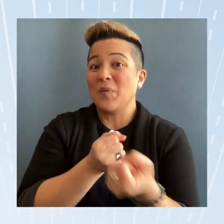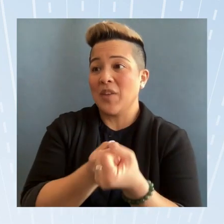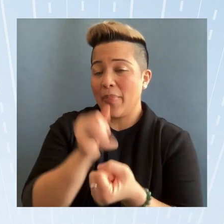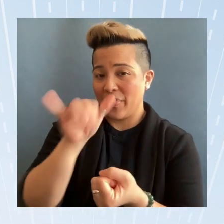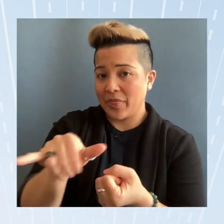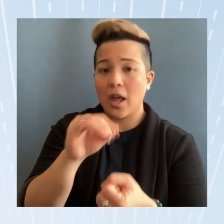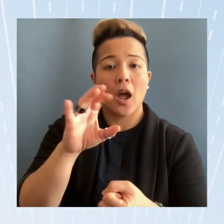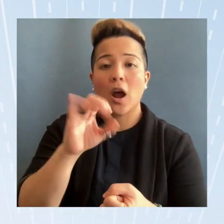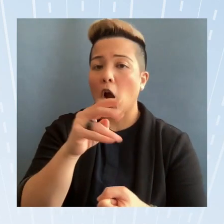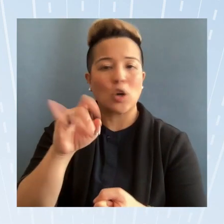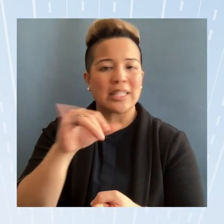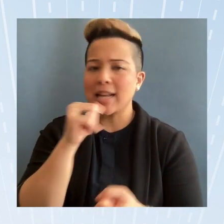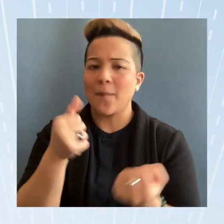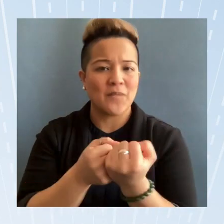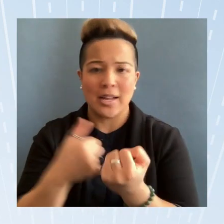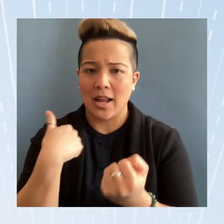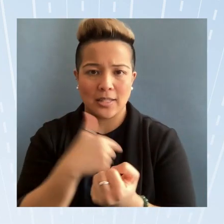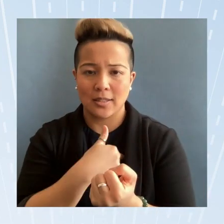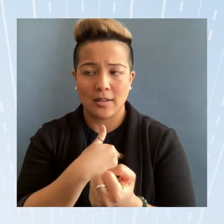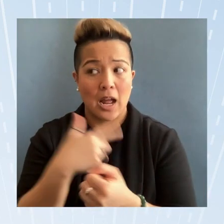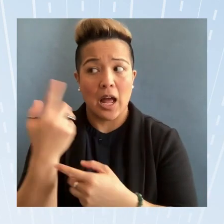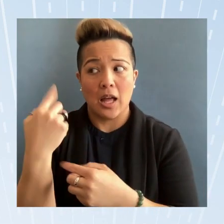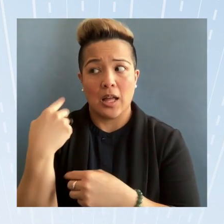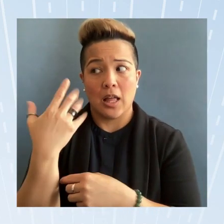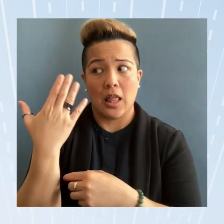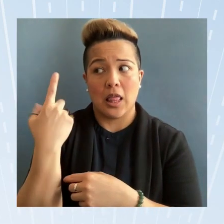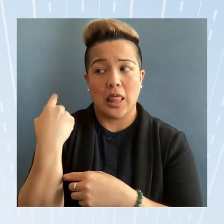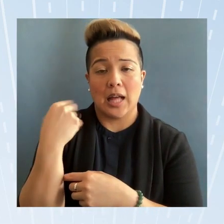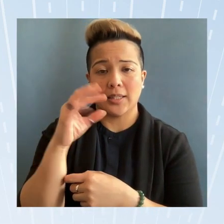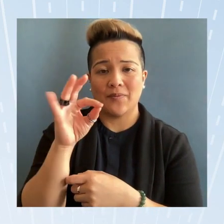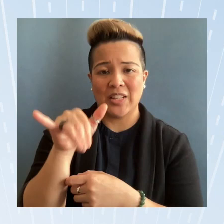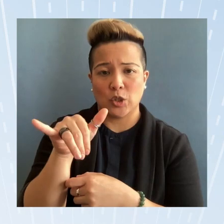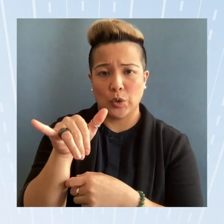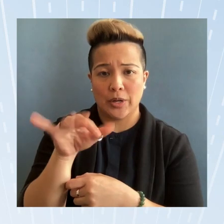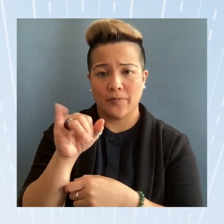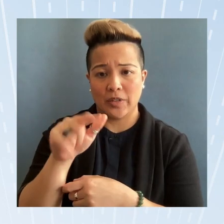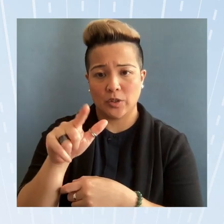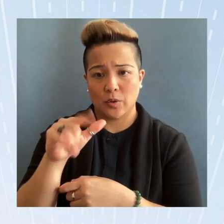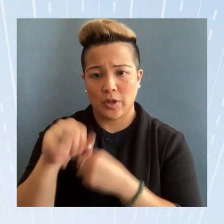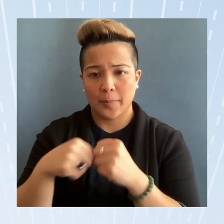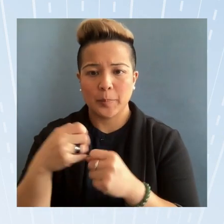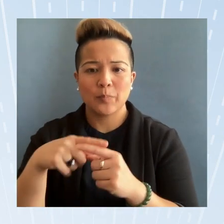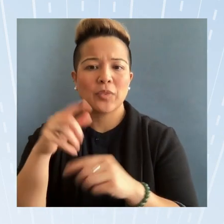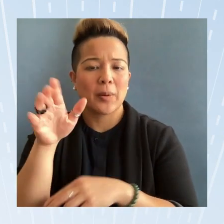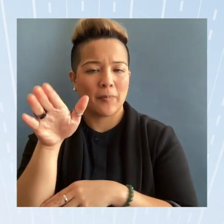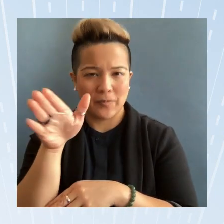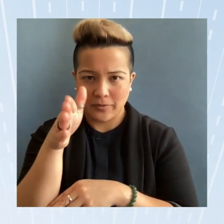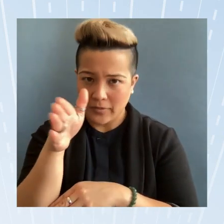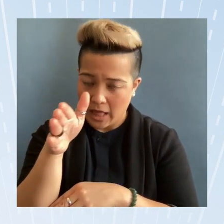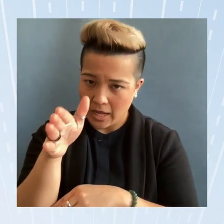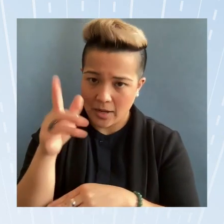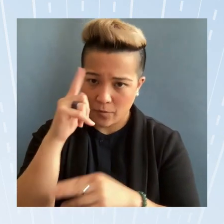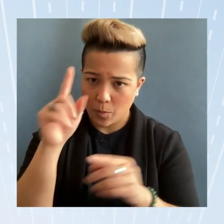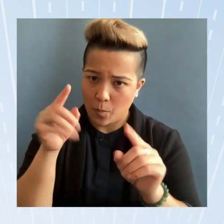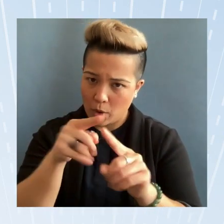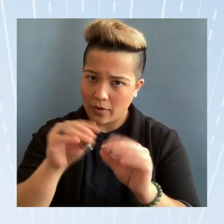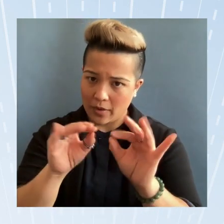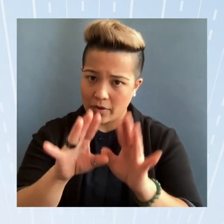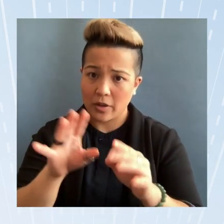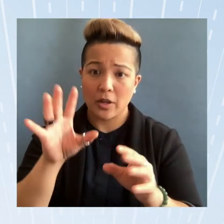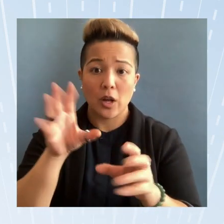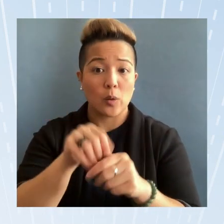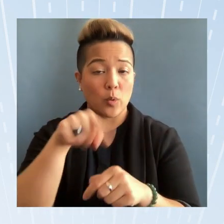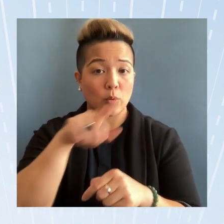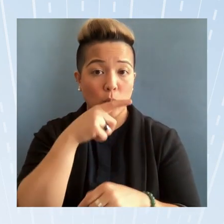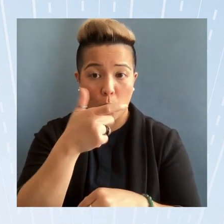did not fund us you know last fiscal year I did also wanted to flag just as a point of clarification for everybody including those tuning in